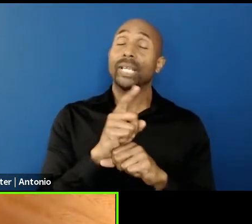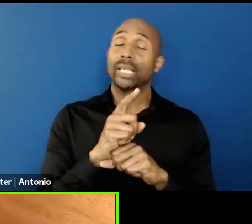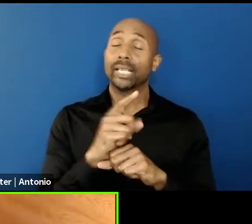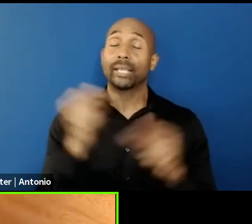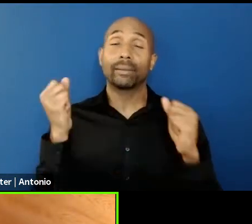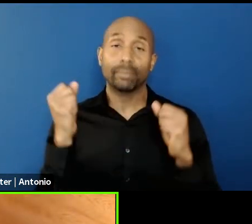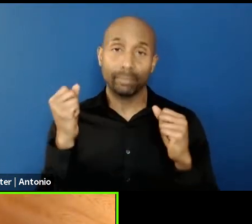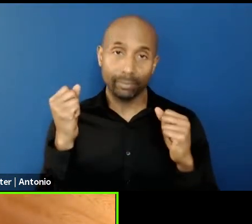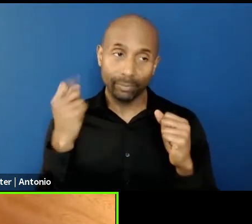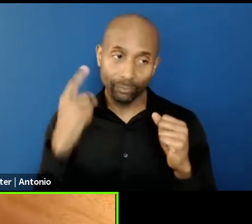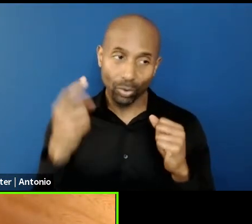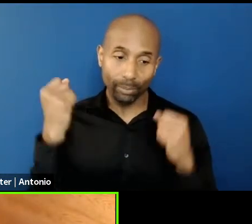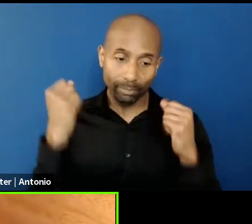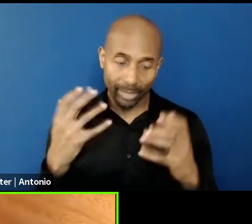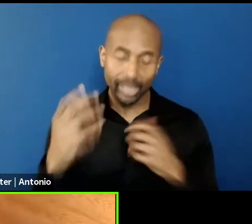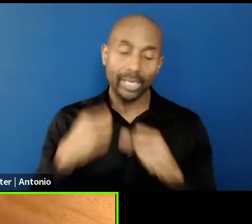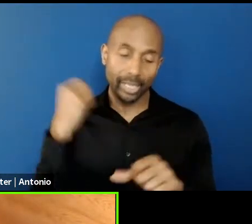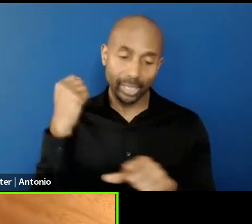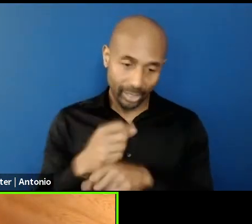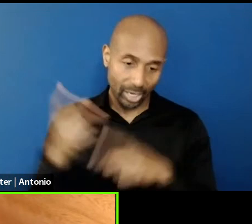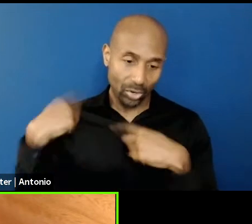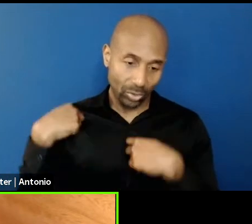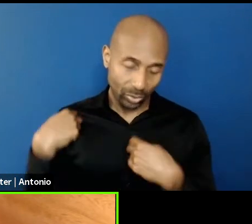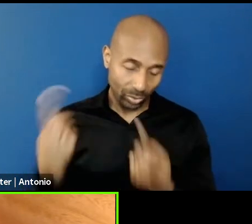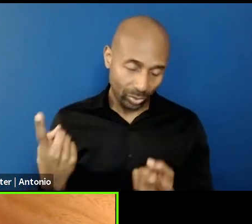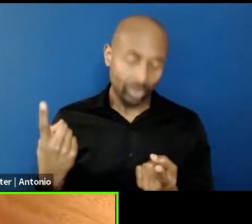in, in, in,